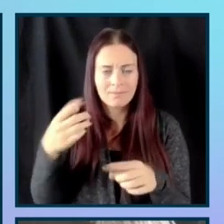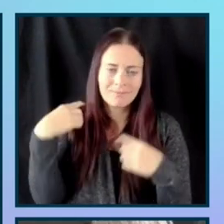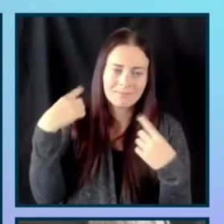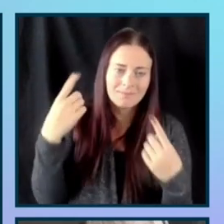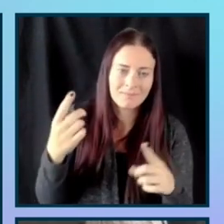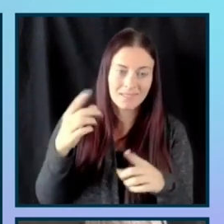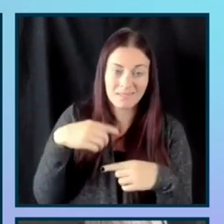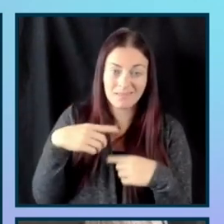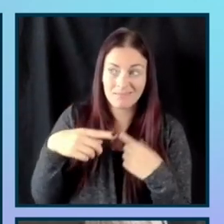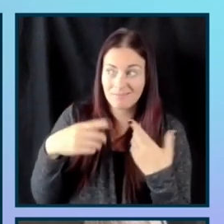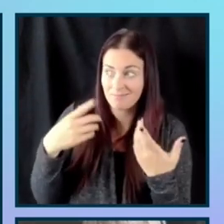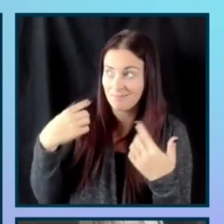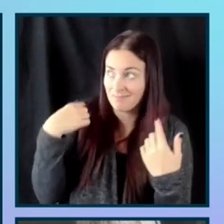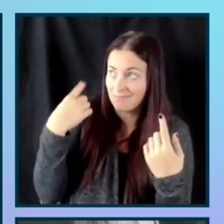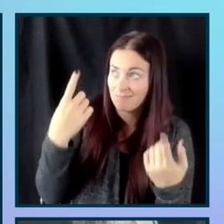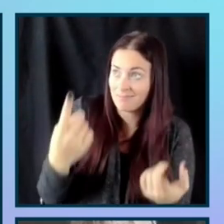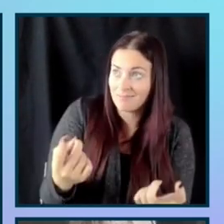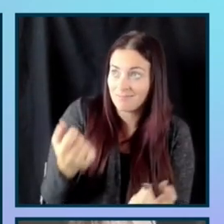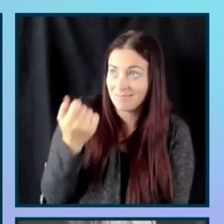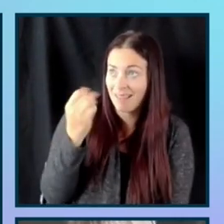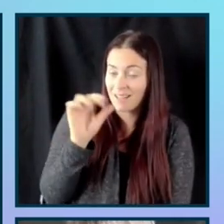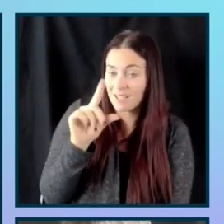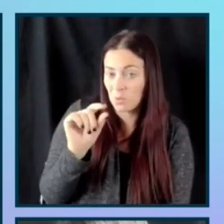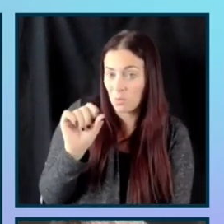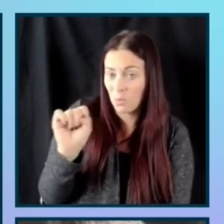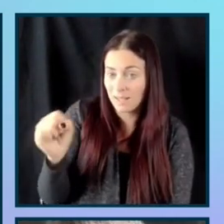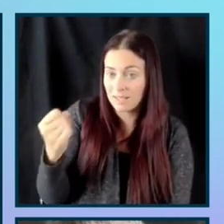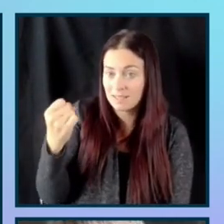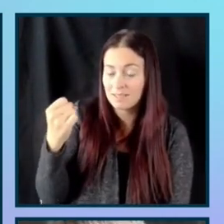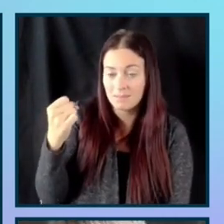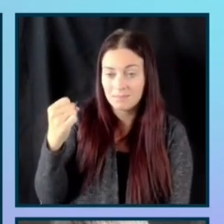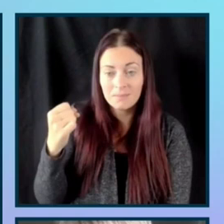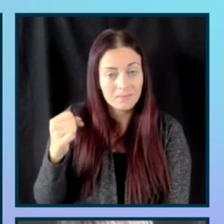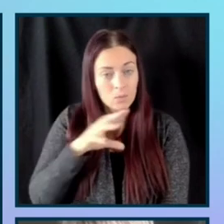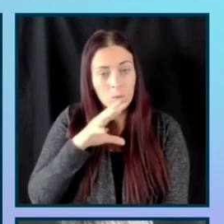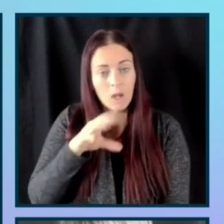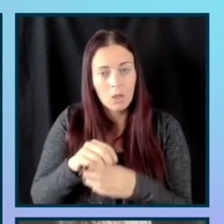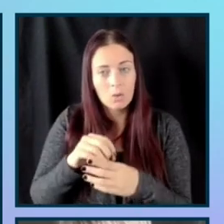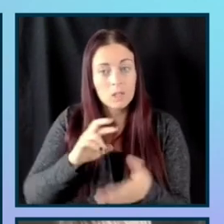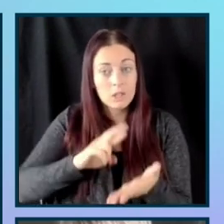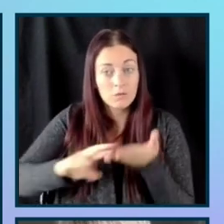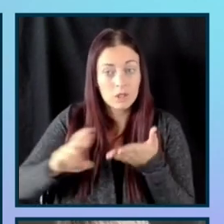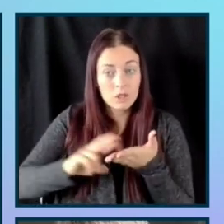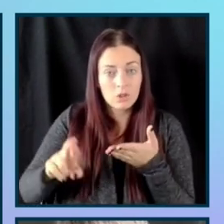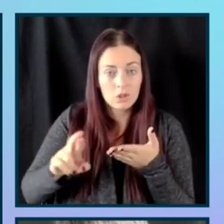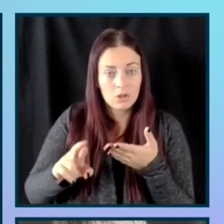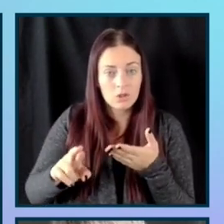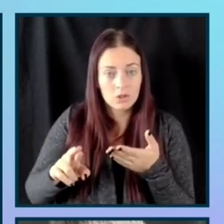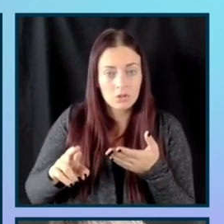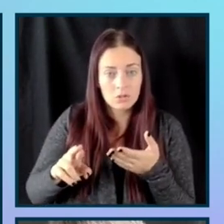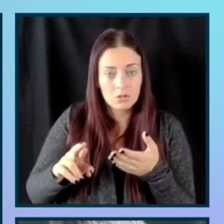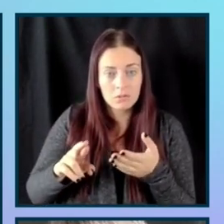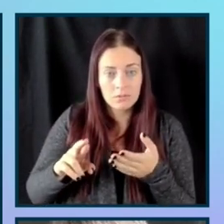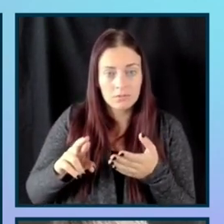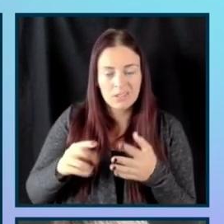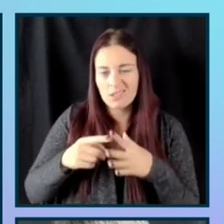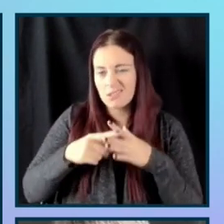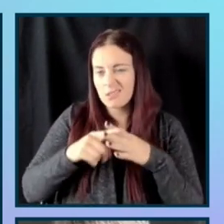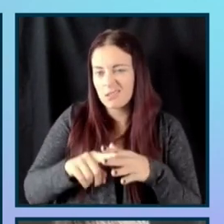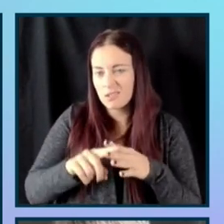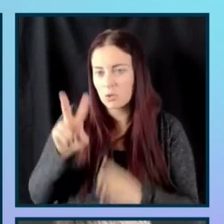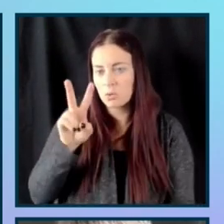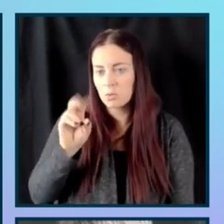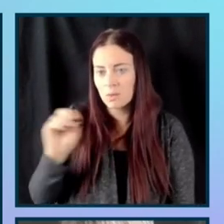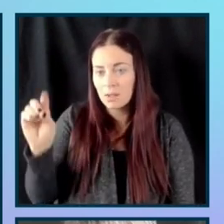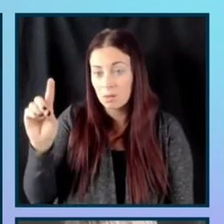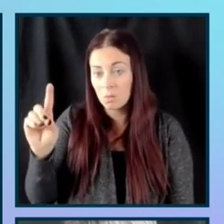since the 1920s. So, um, inclusive research has been around since 2001. It was coined by a